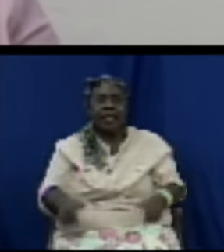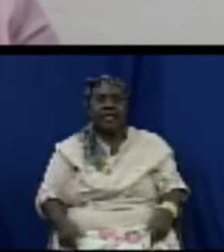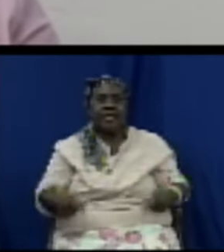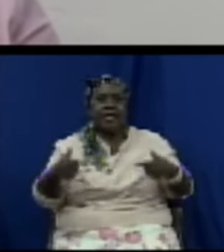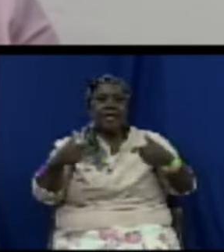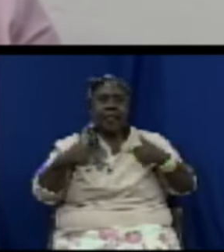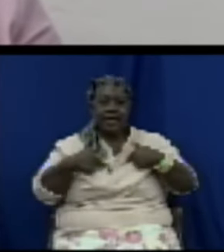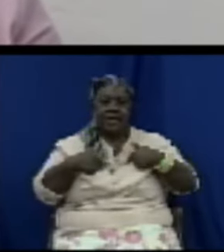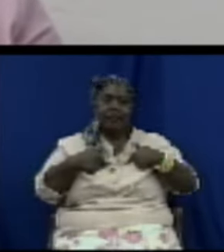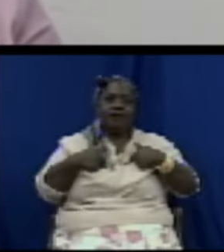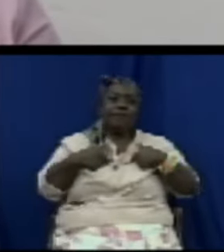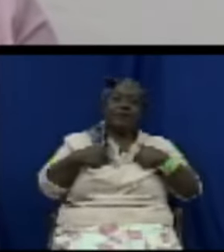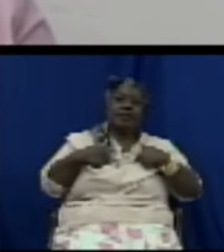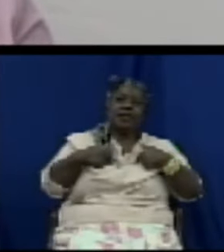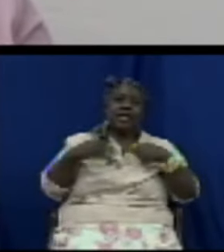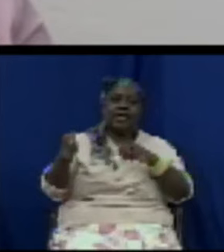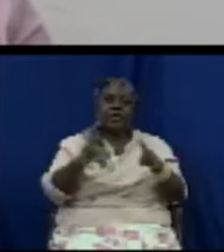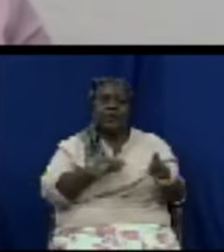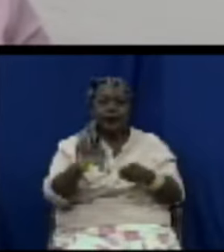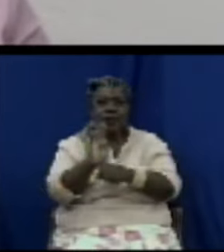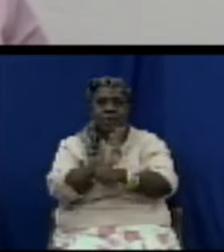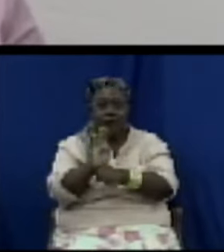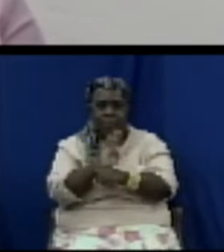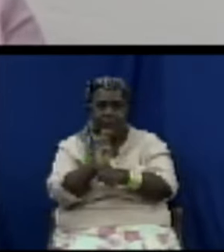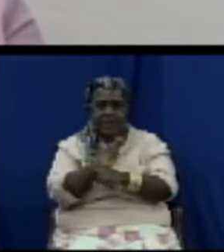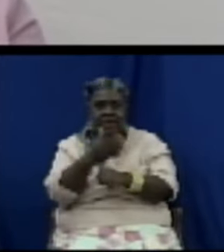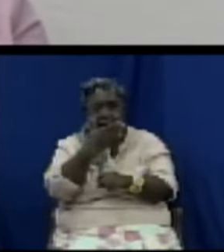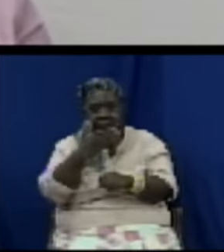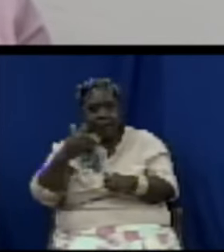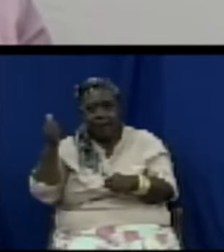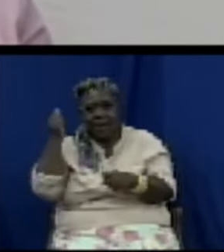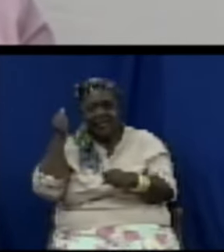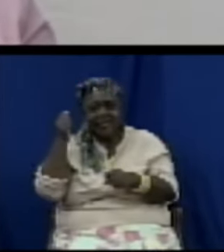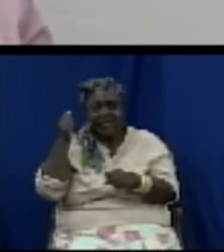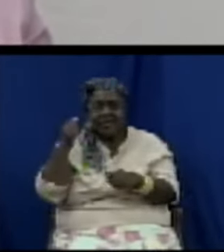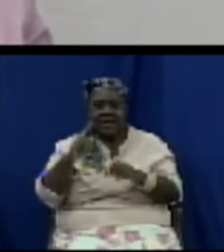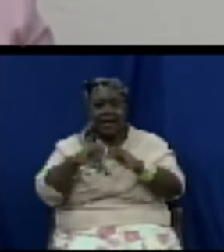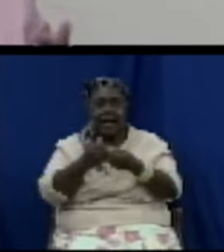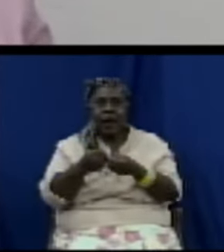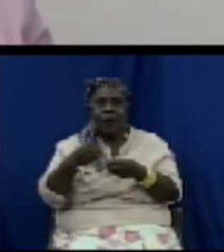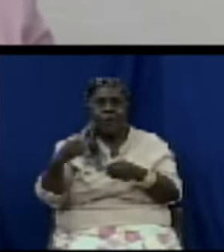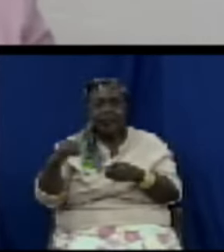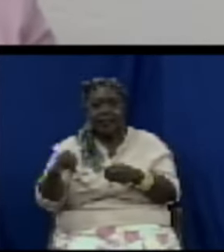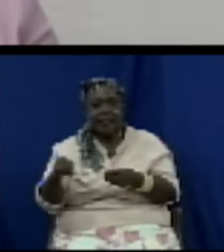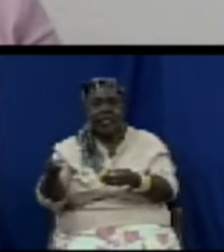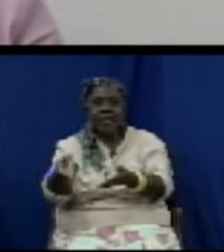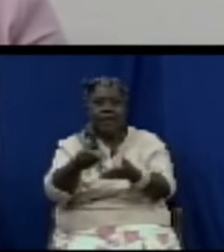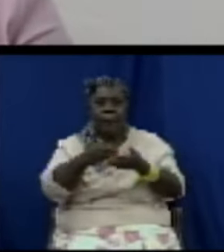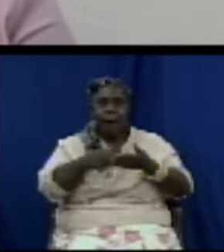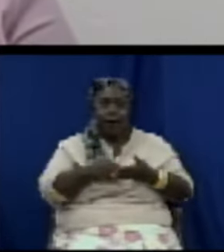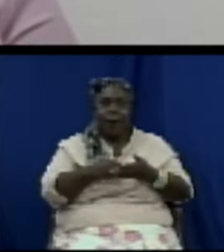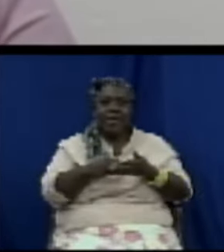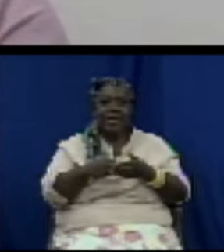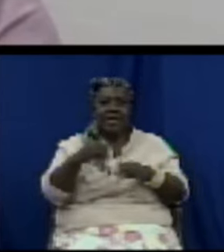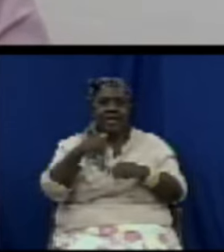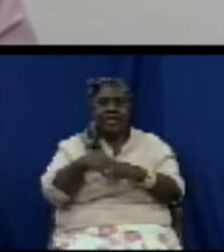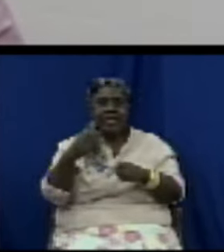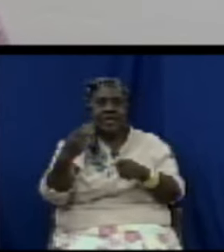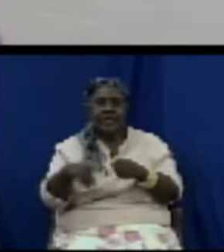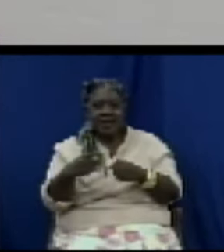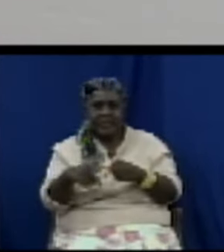transact business more sustainably how we sell buy and survive in same case with